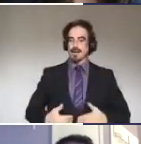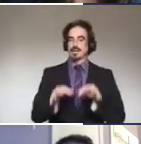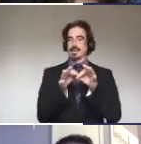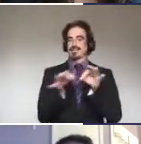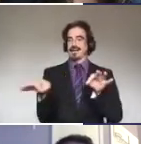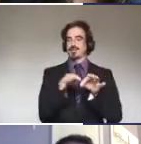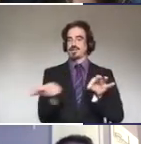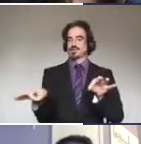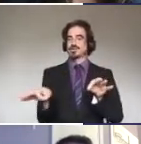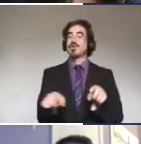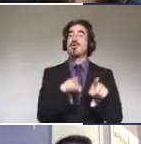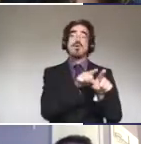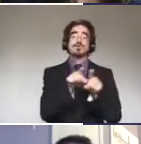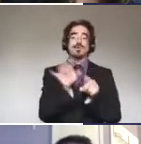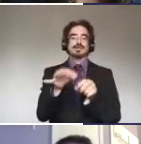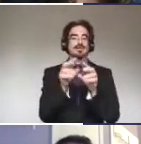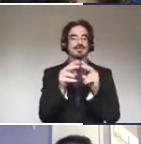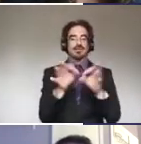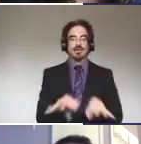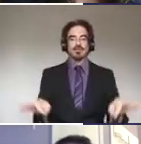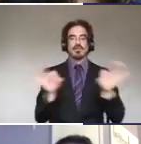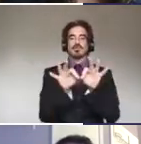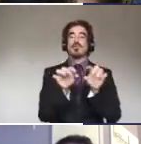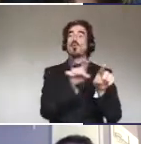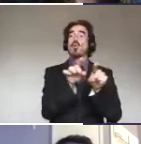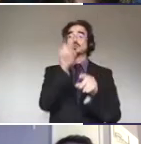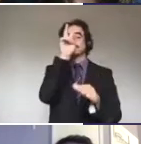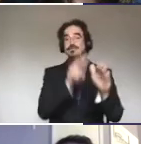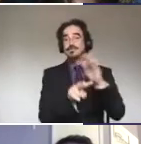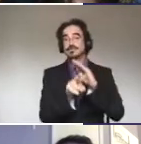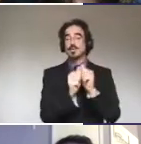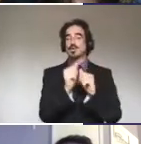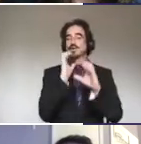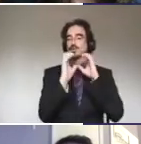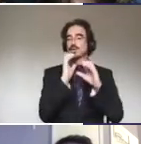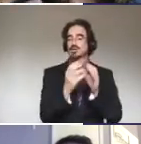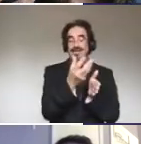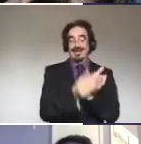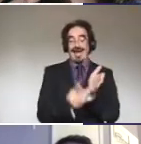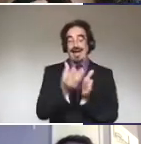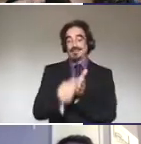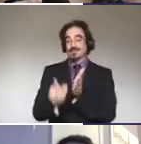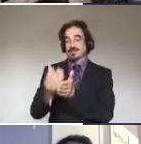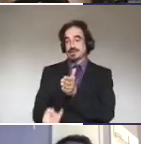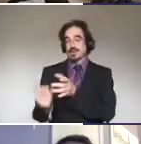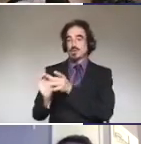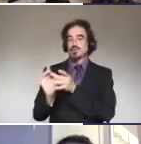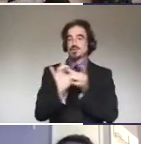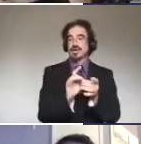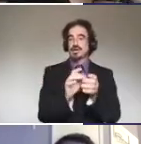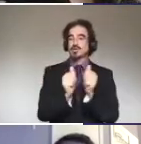And that's really important. I mentioned the filling in the communication gaps too. And that has to do with